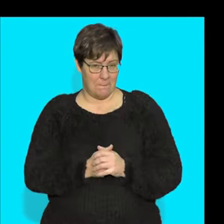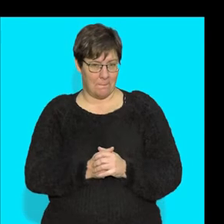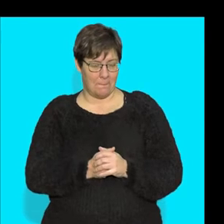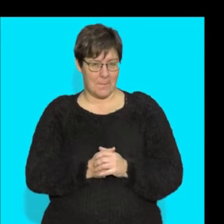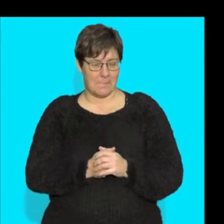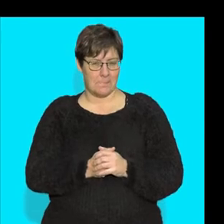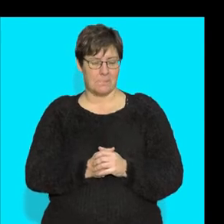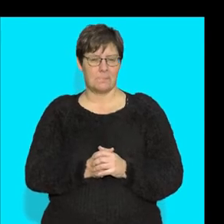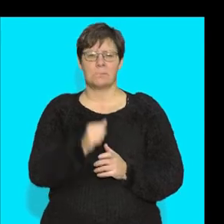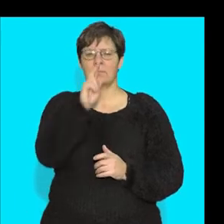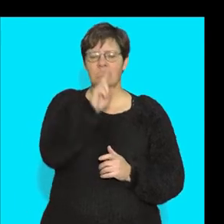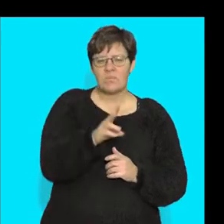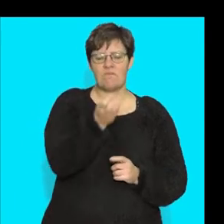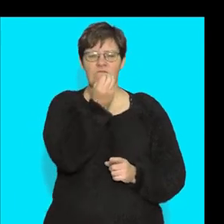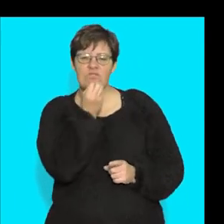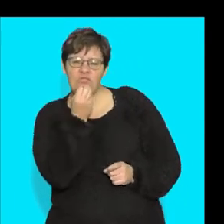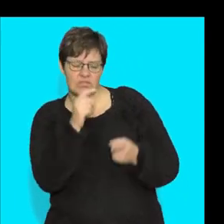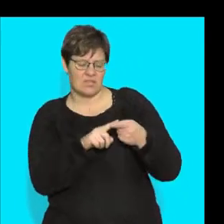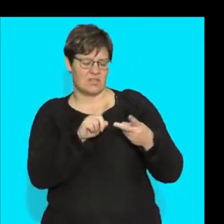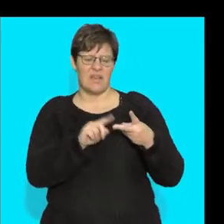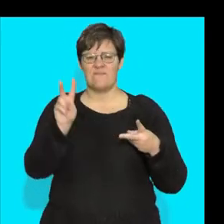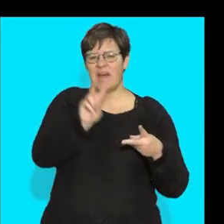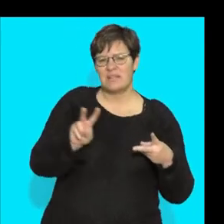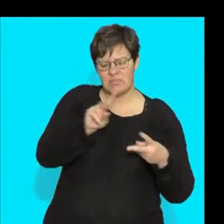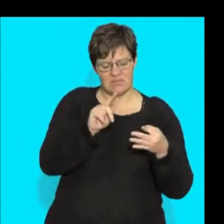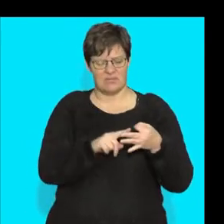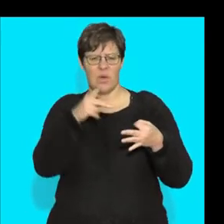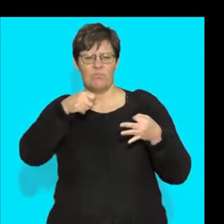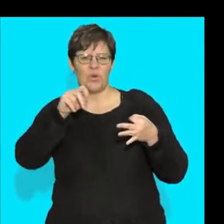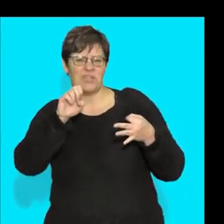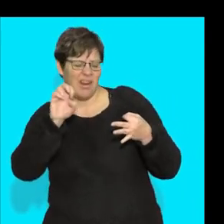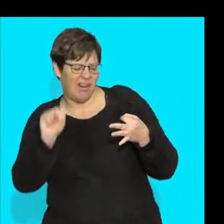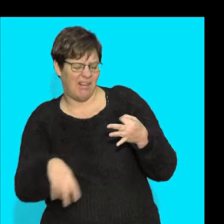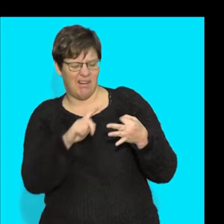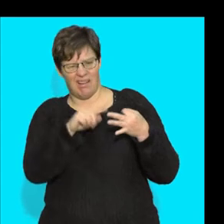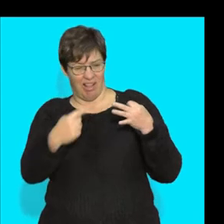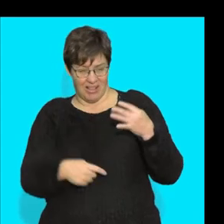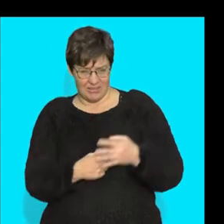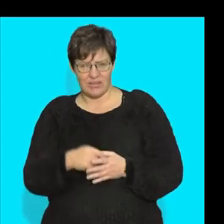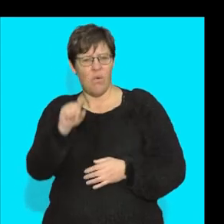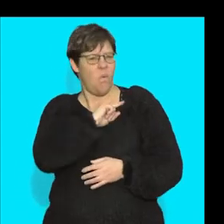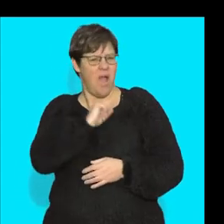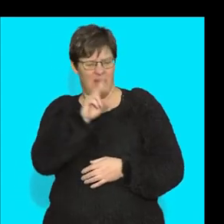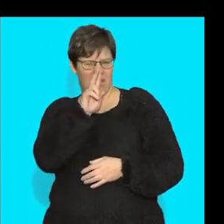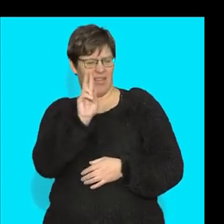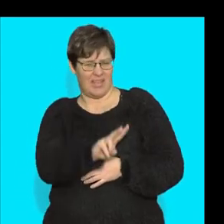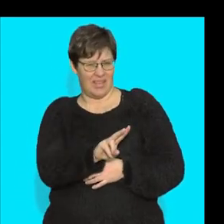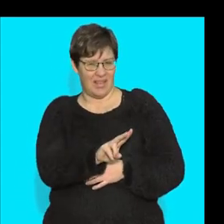biochemistry. And that was looking at nutrients and vitamins and proteins. And why did we